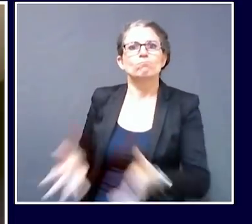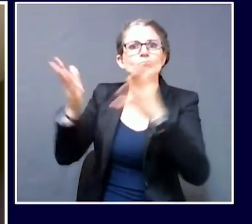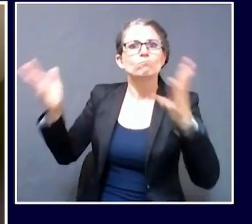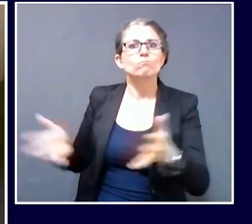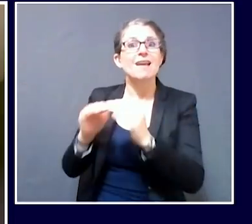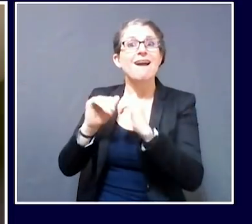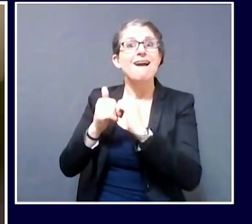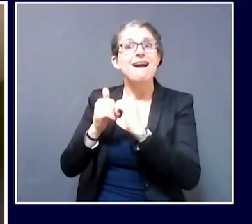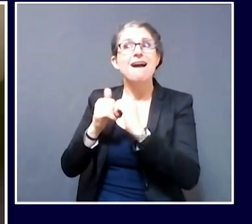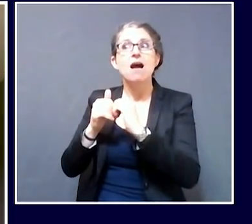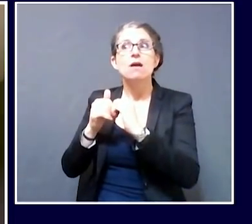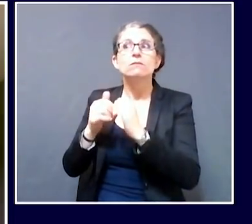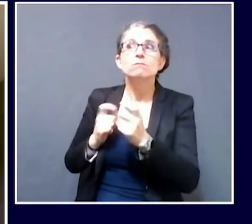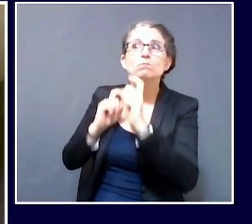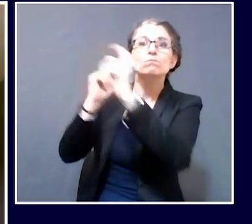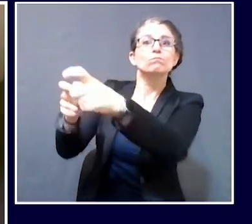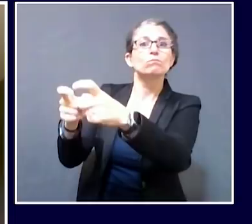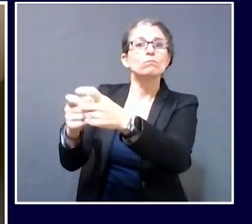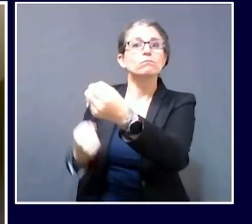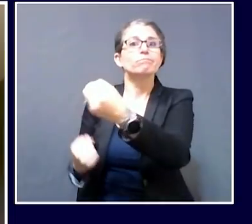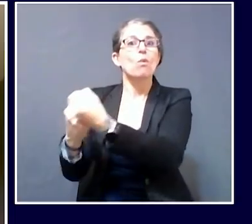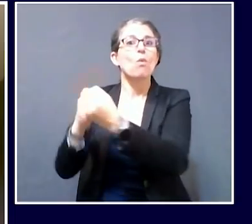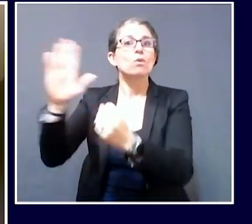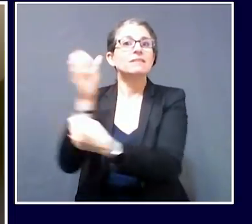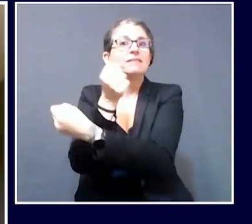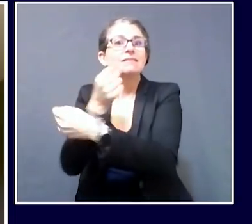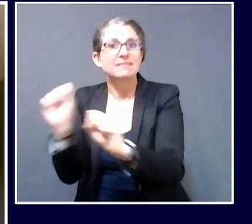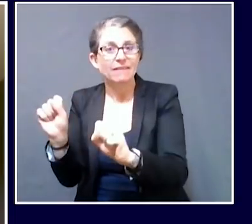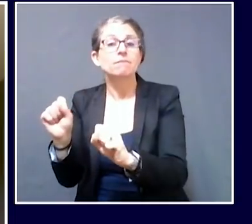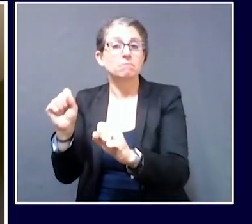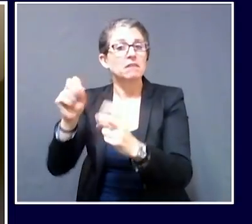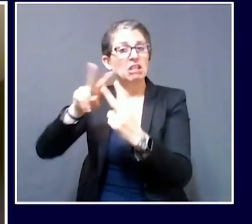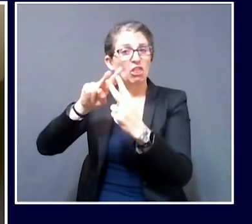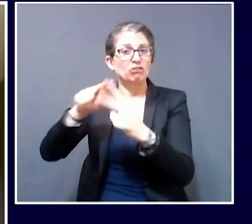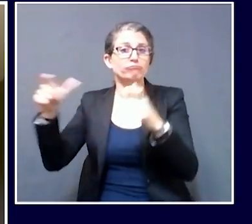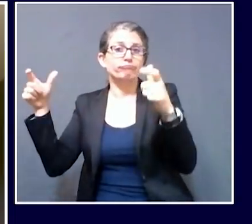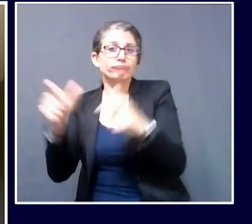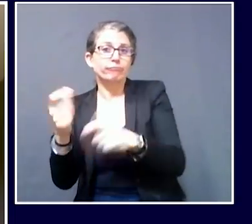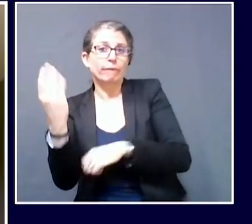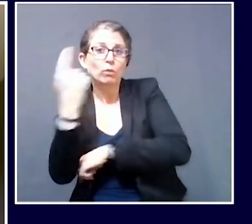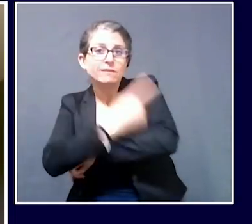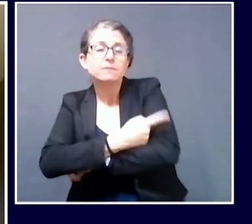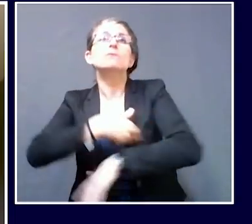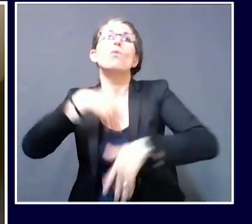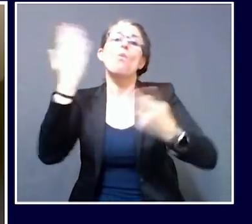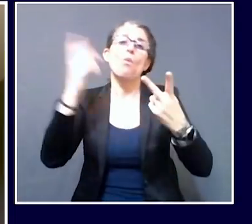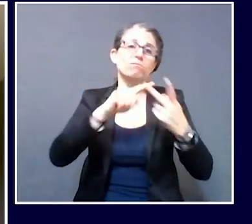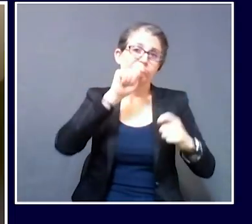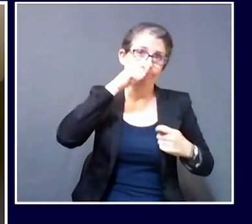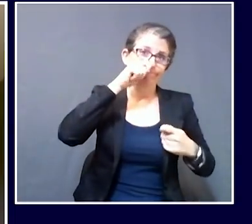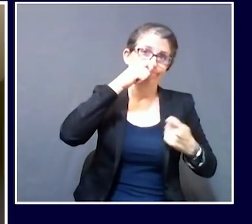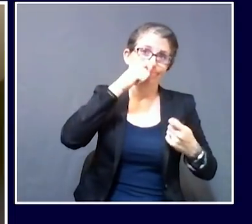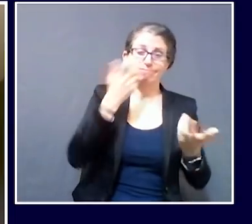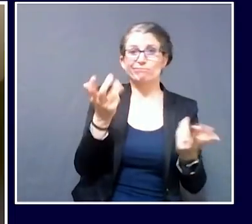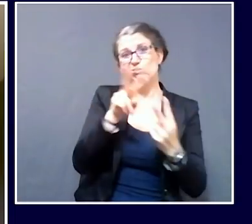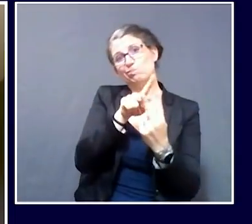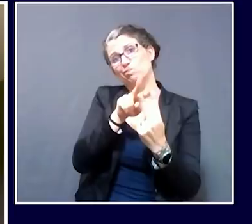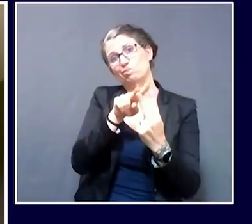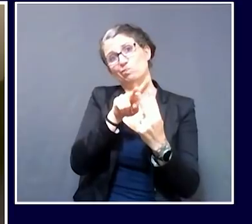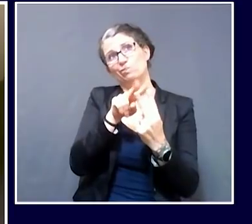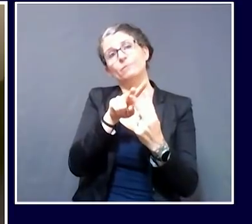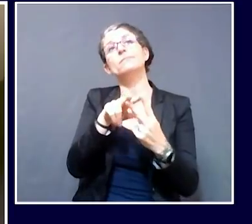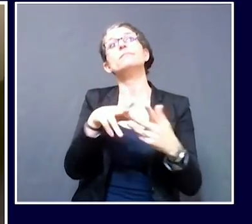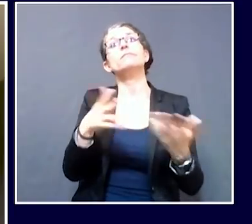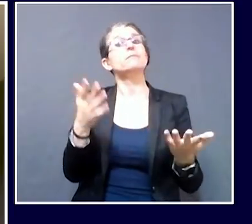grow our population right over the summer. We go from 1.3 million with a significant spike as we welcome tourists. And we really